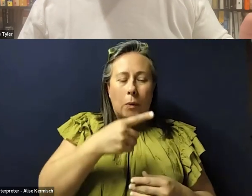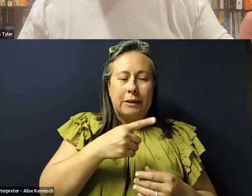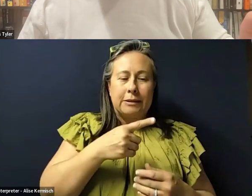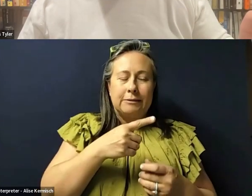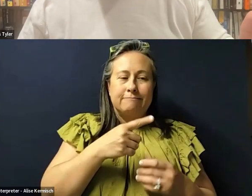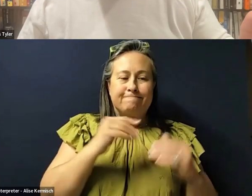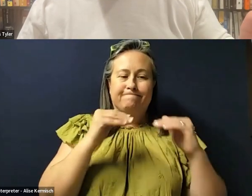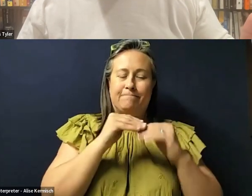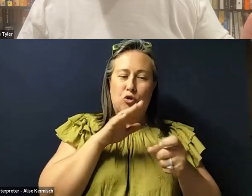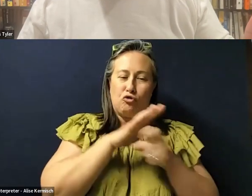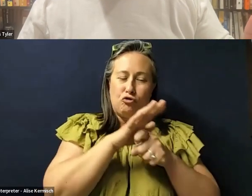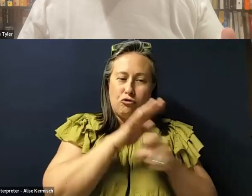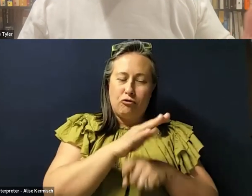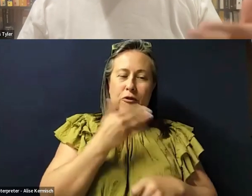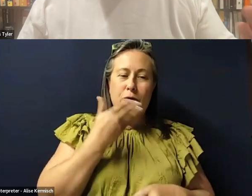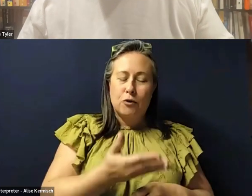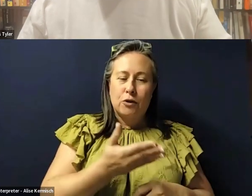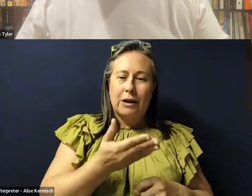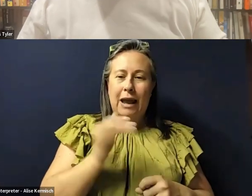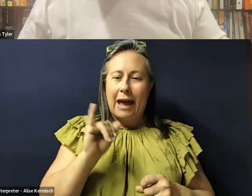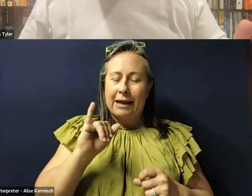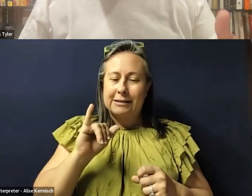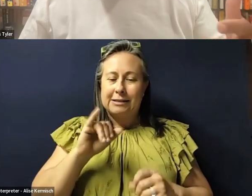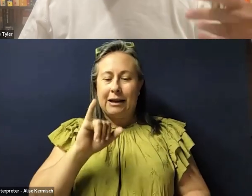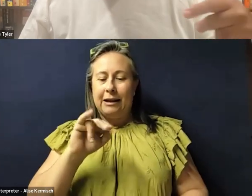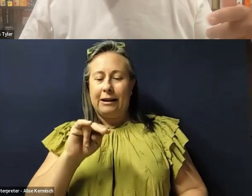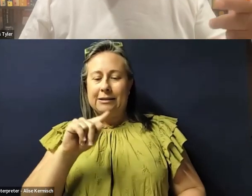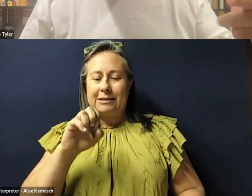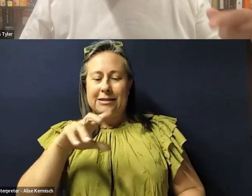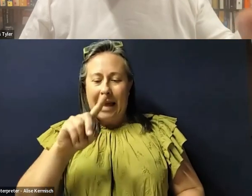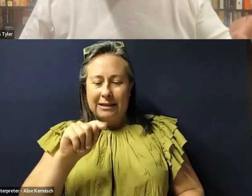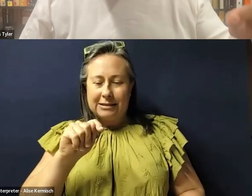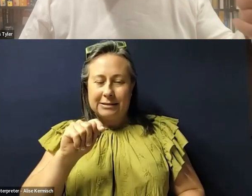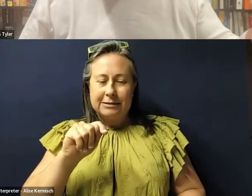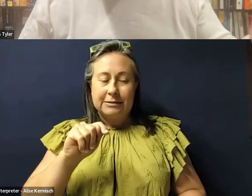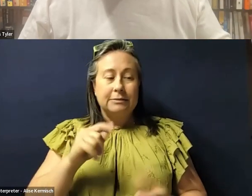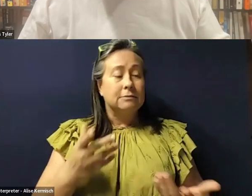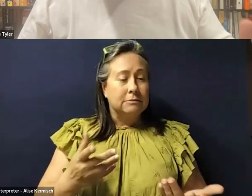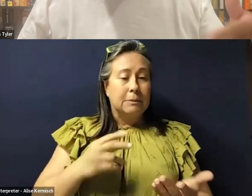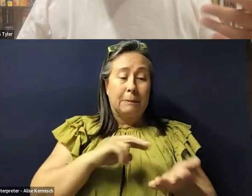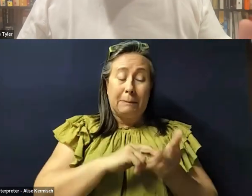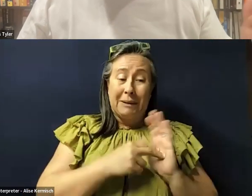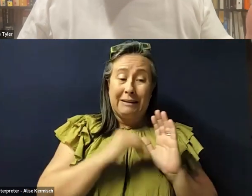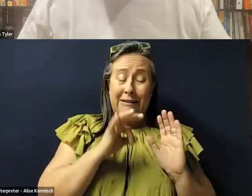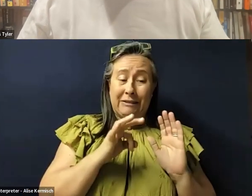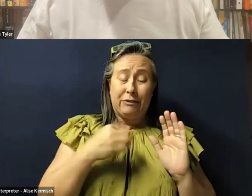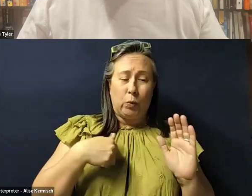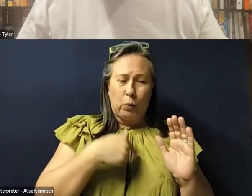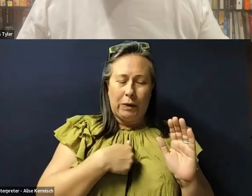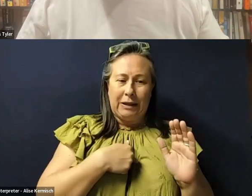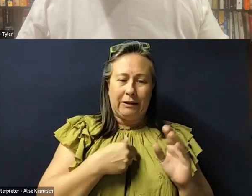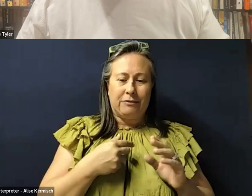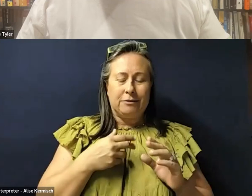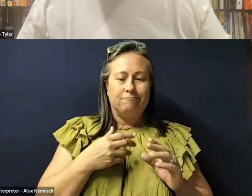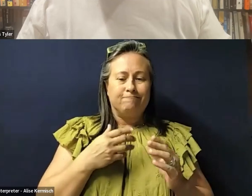the intent behind it, right? Or it's only good to the extent that we couple that use